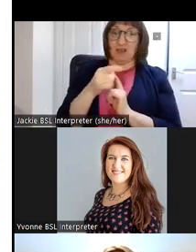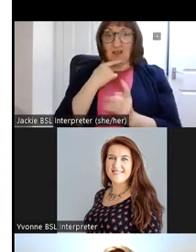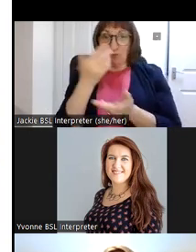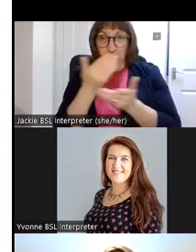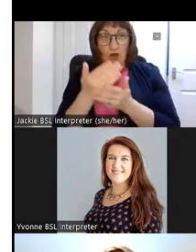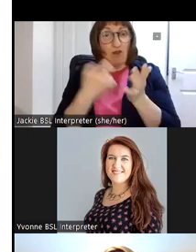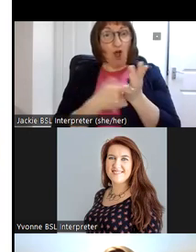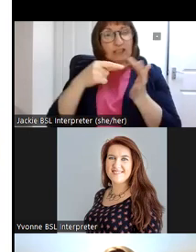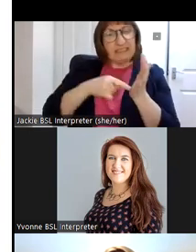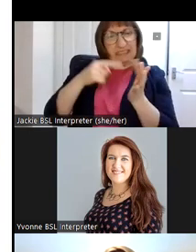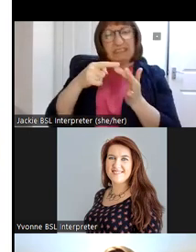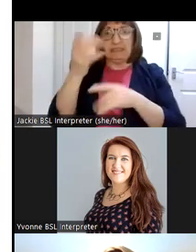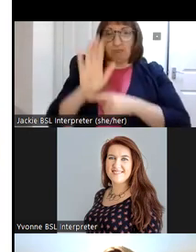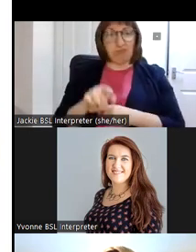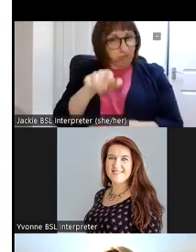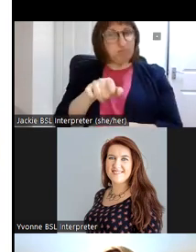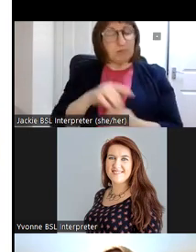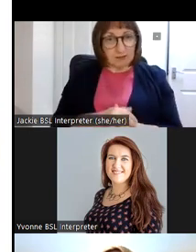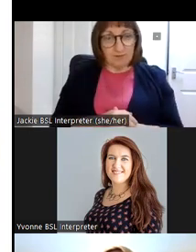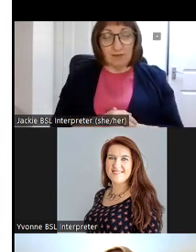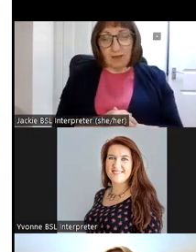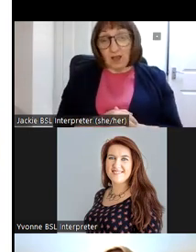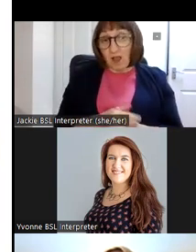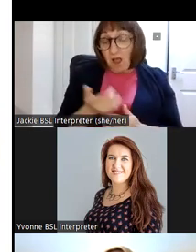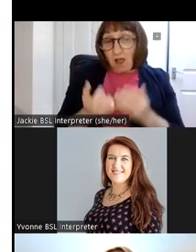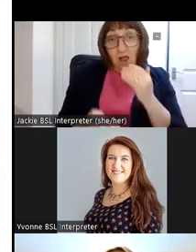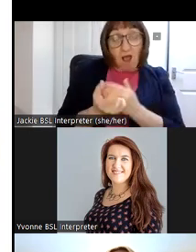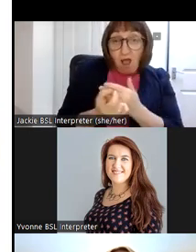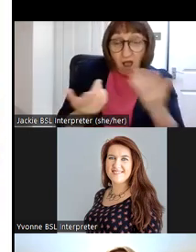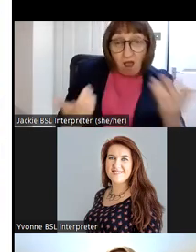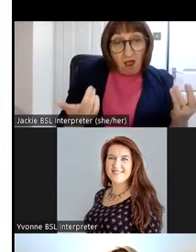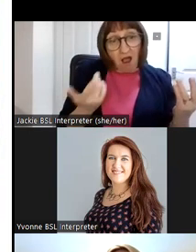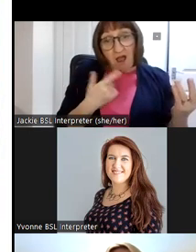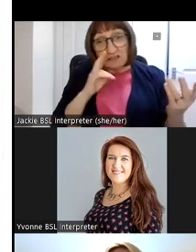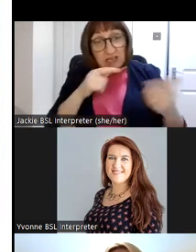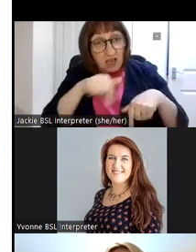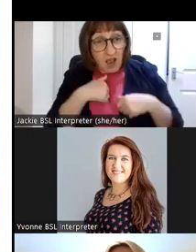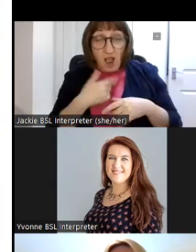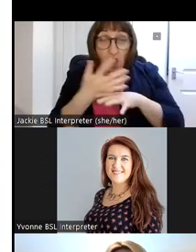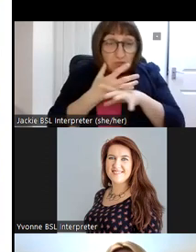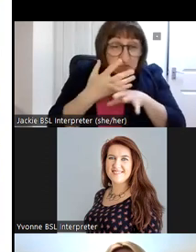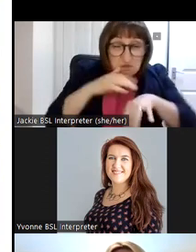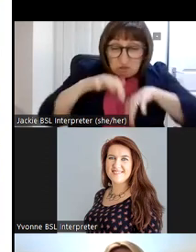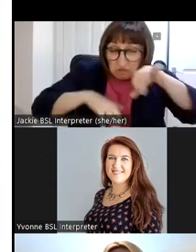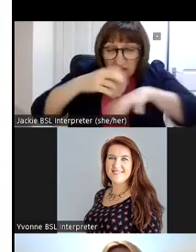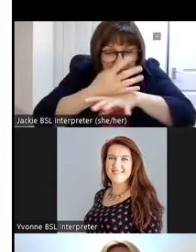and uh sometimes you will see us rooting in the undergrowth uh for